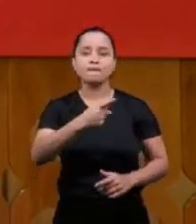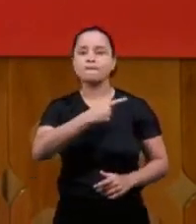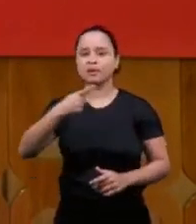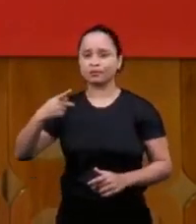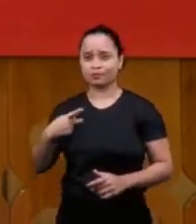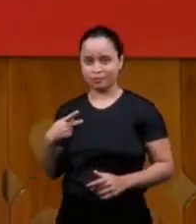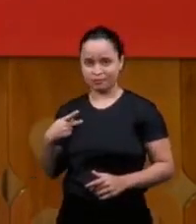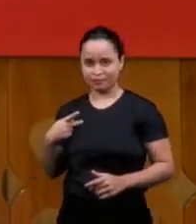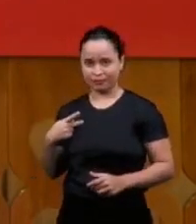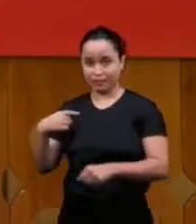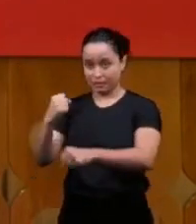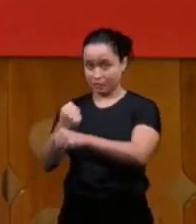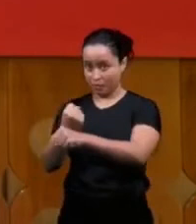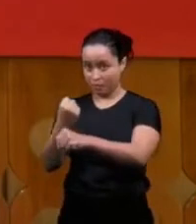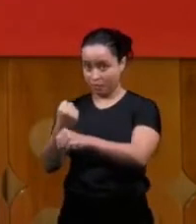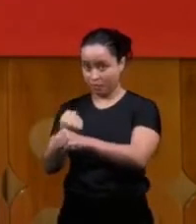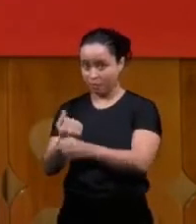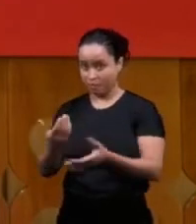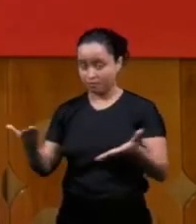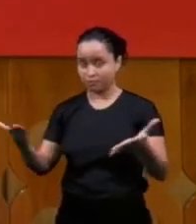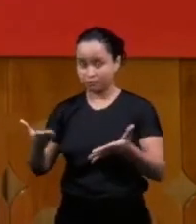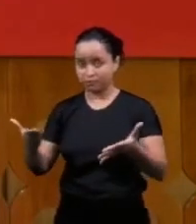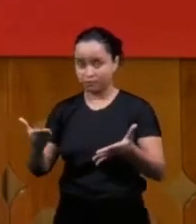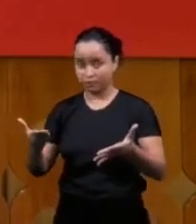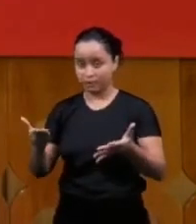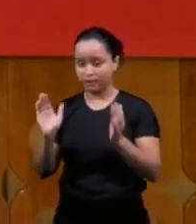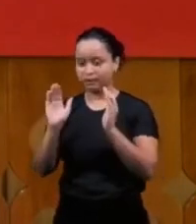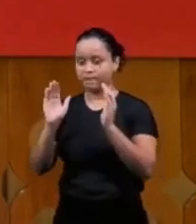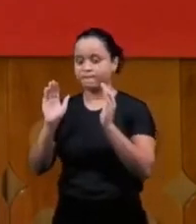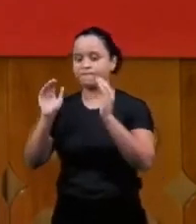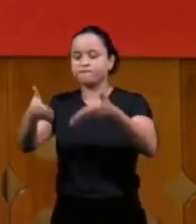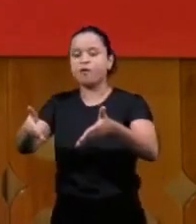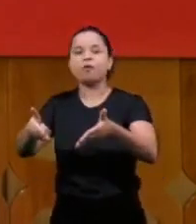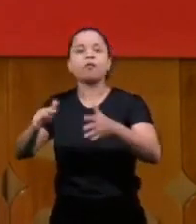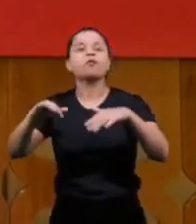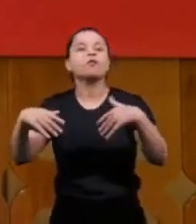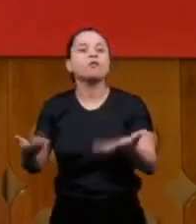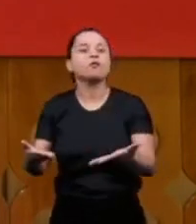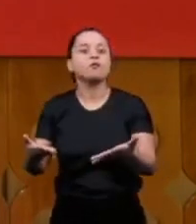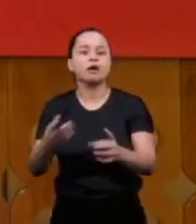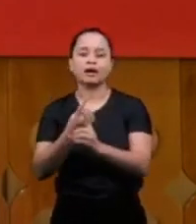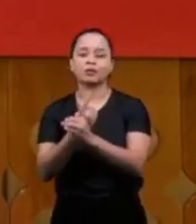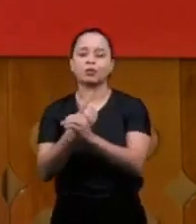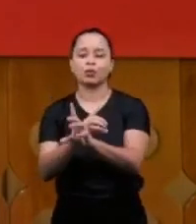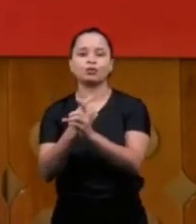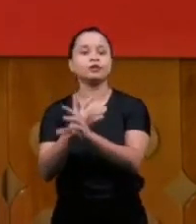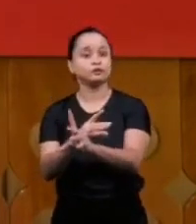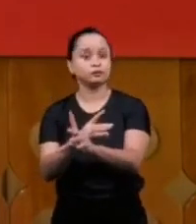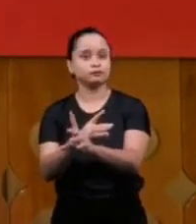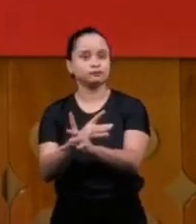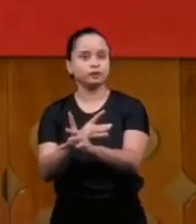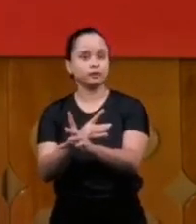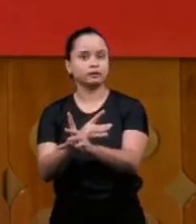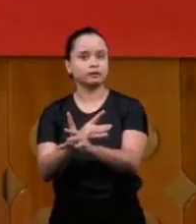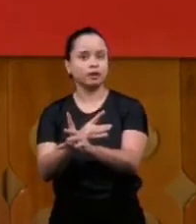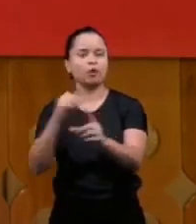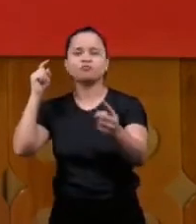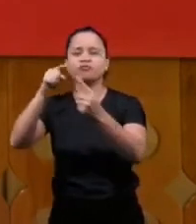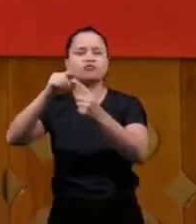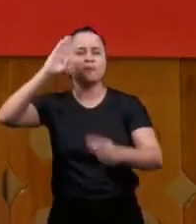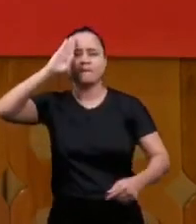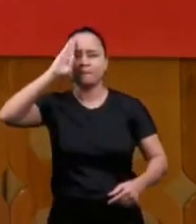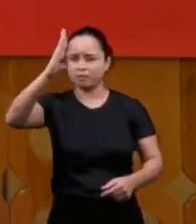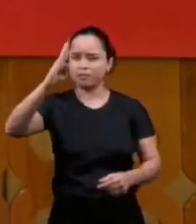focus should be on the doctrine the great concern of the pastor in this work is the doctrine